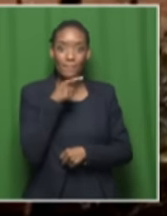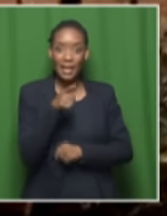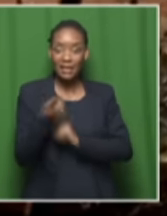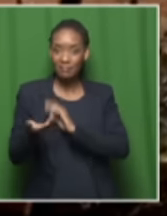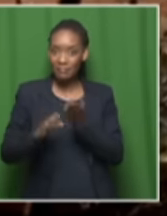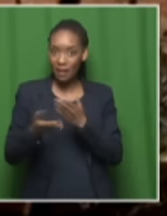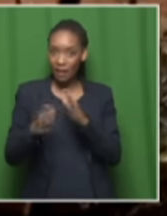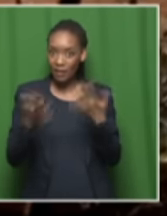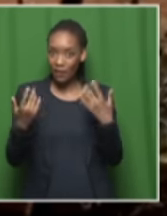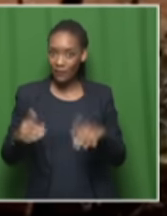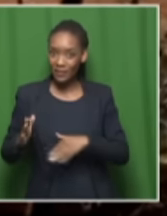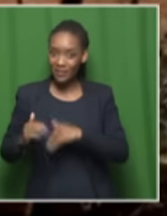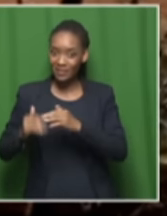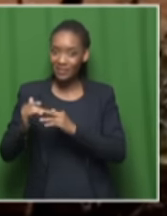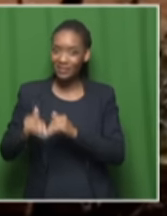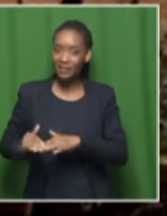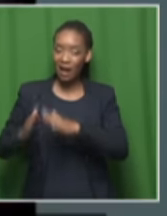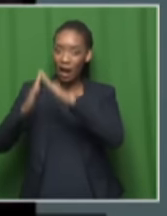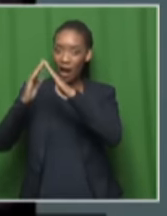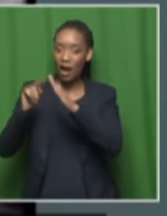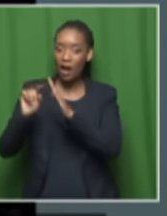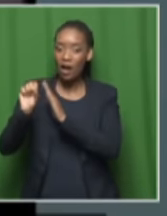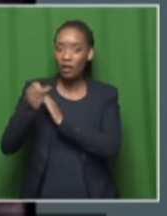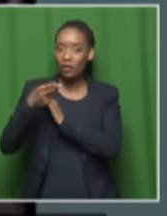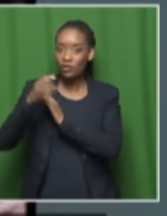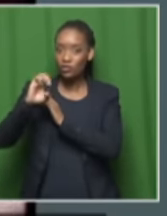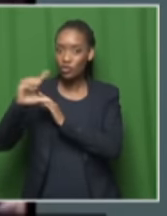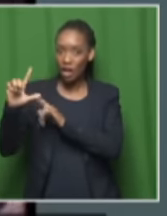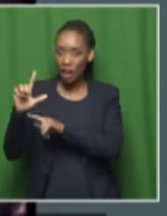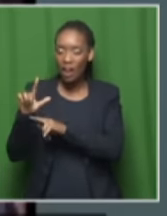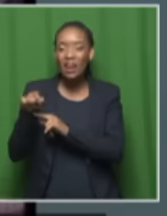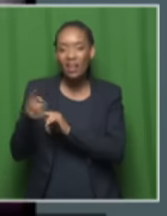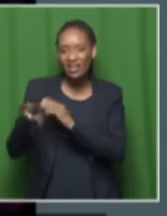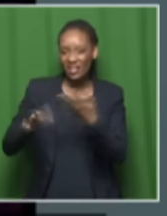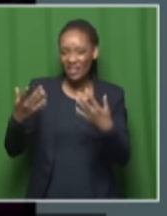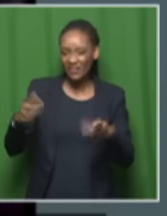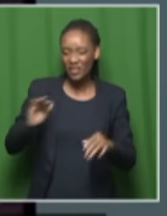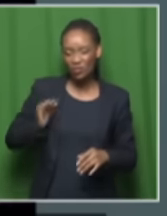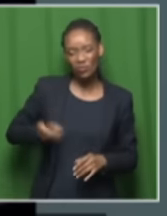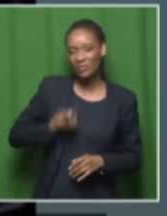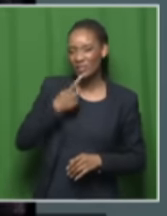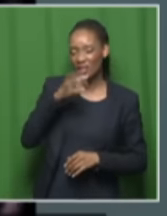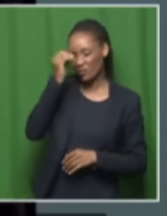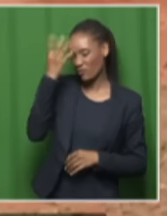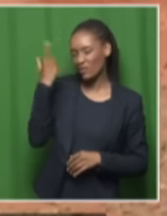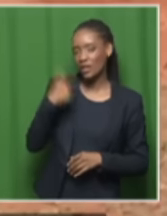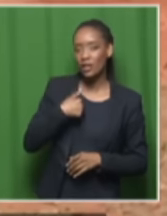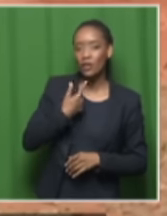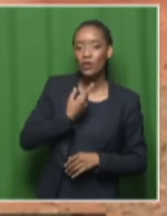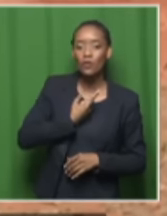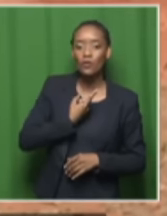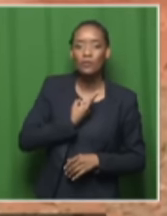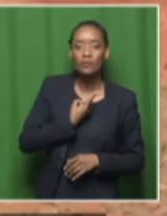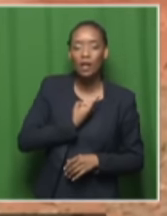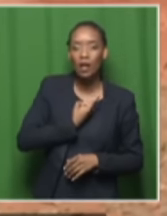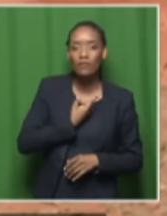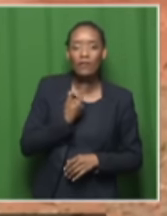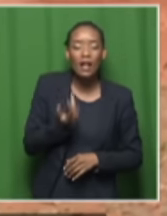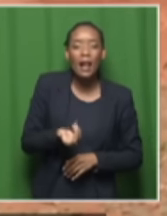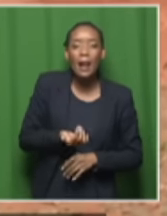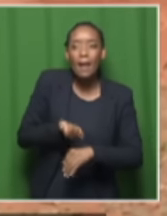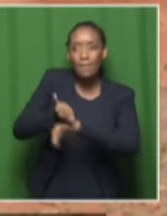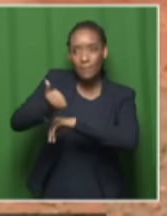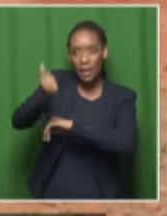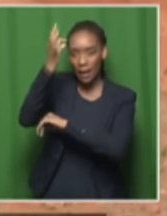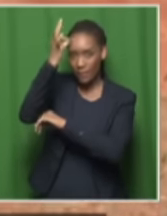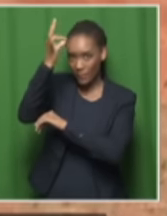say they feel forgotten as victims of political violence and blame government for abandoning them these women from